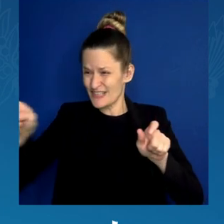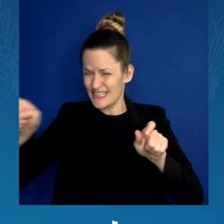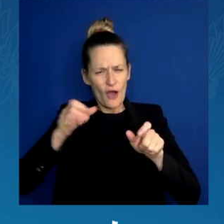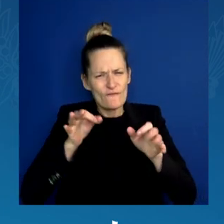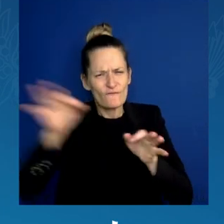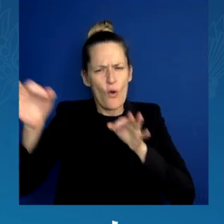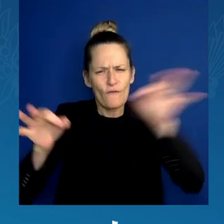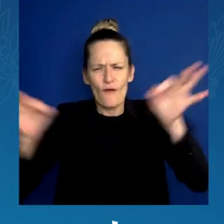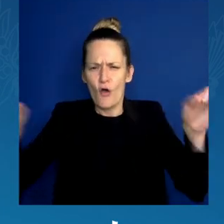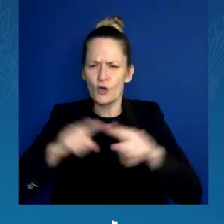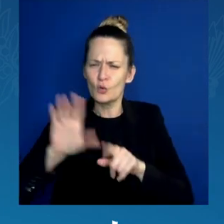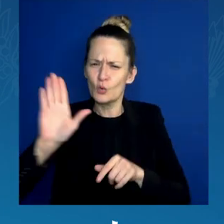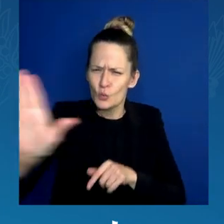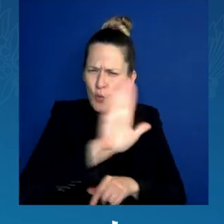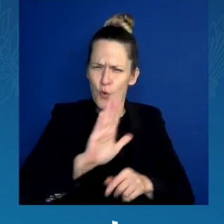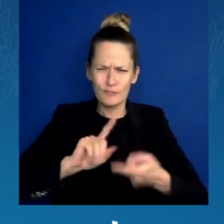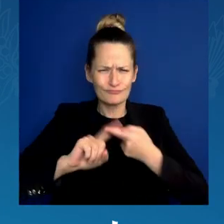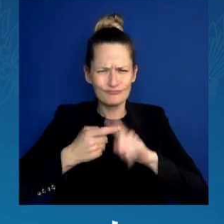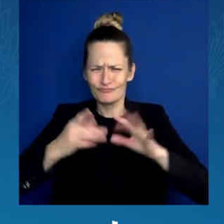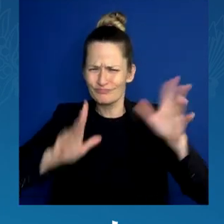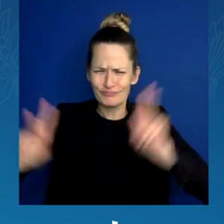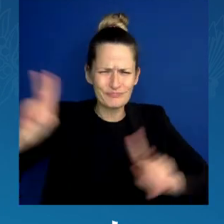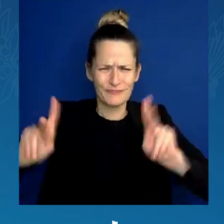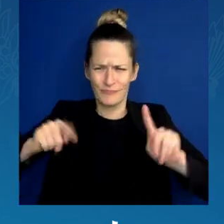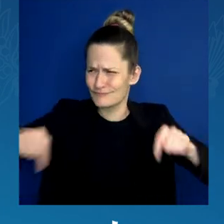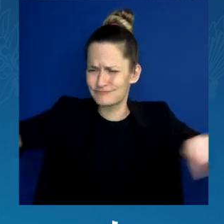the face of our democracy.